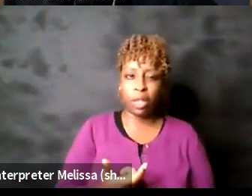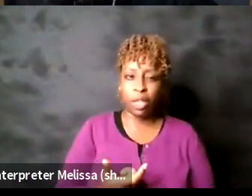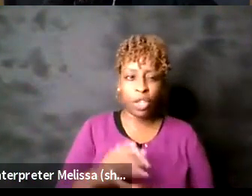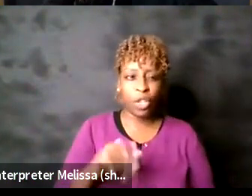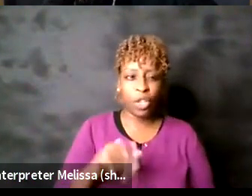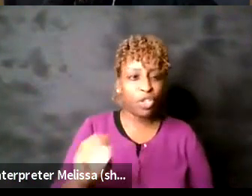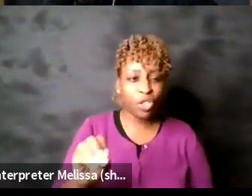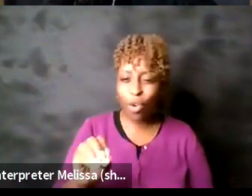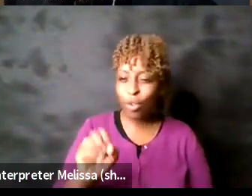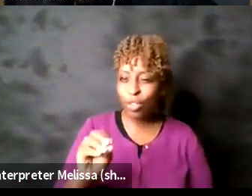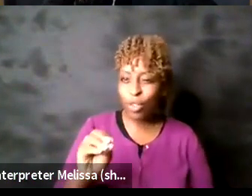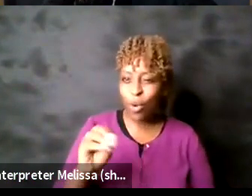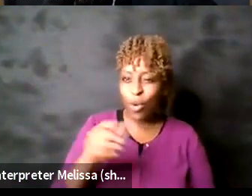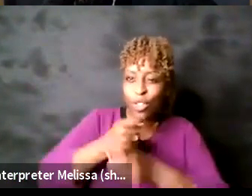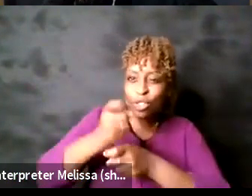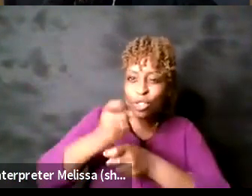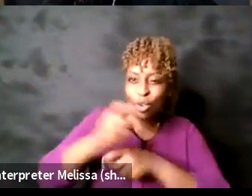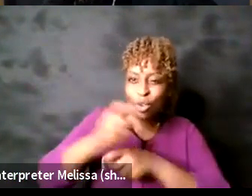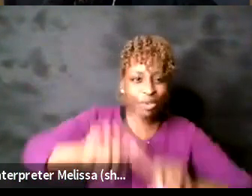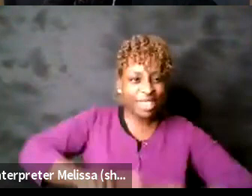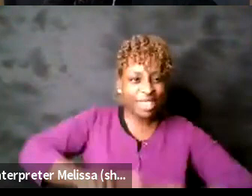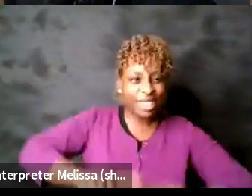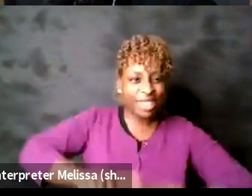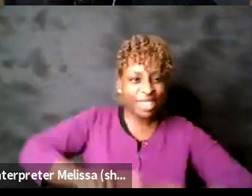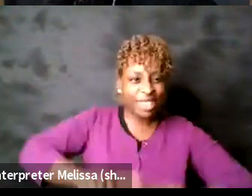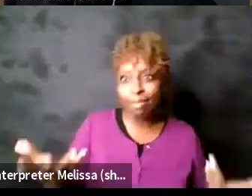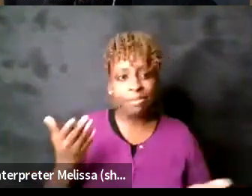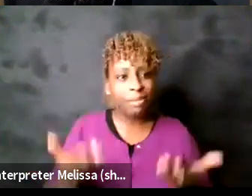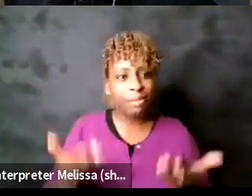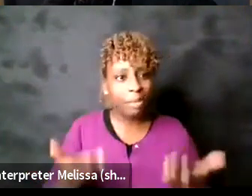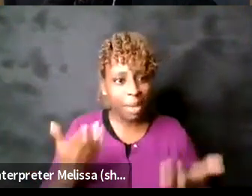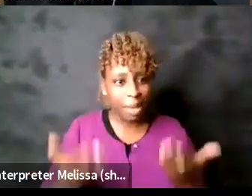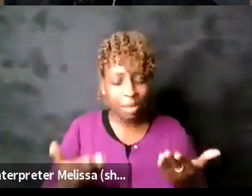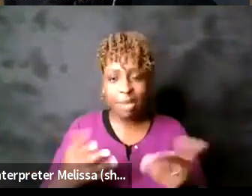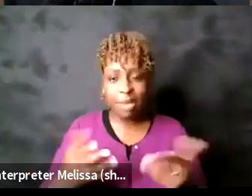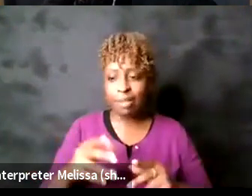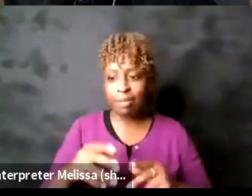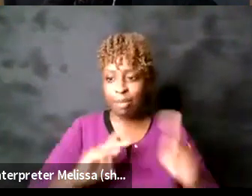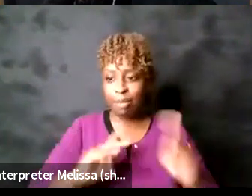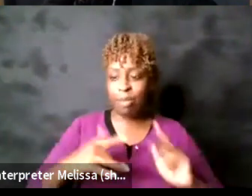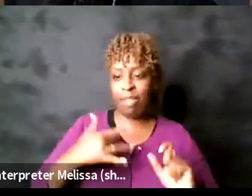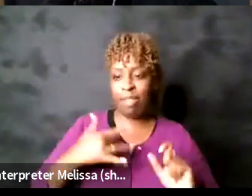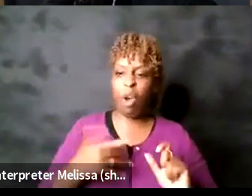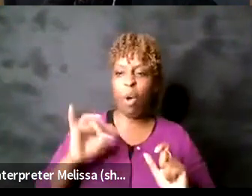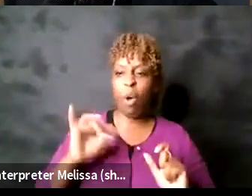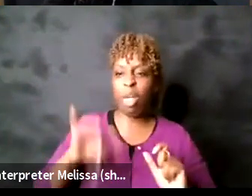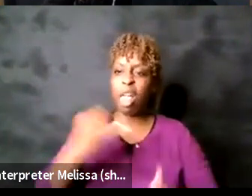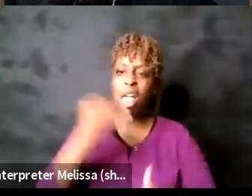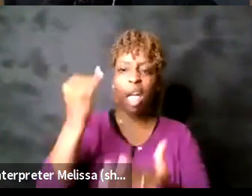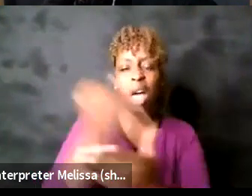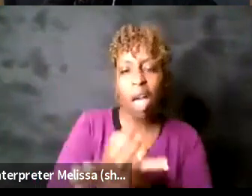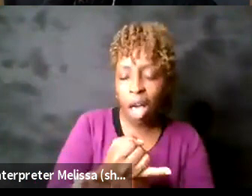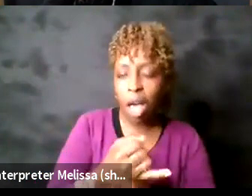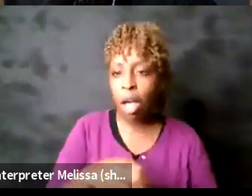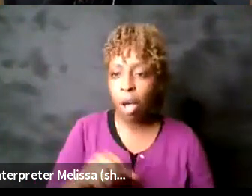could have been perceived as disruptive that very well could have been perceived as something